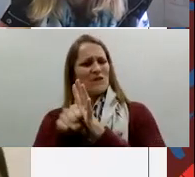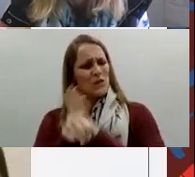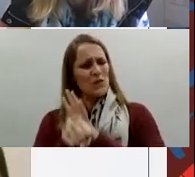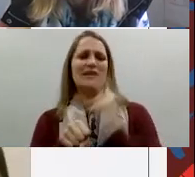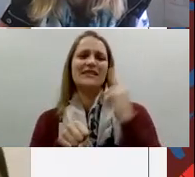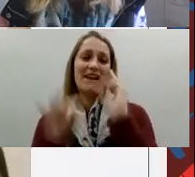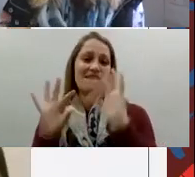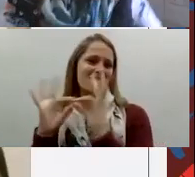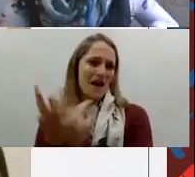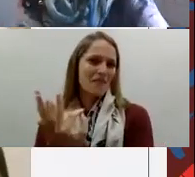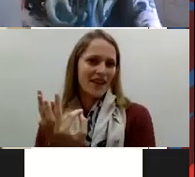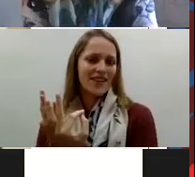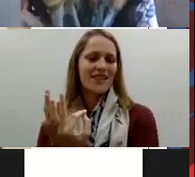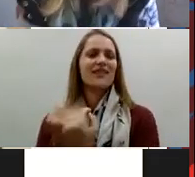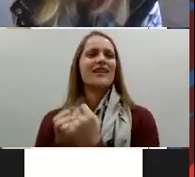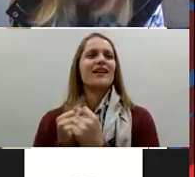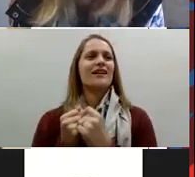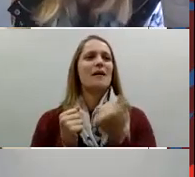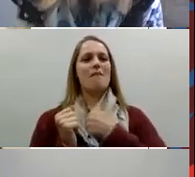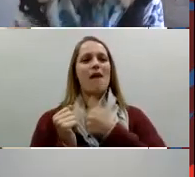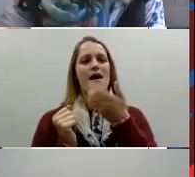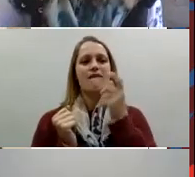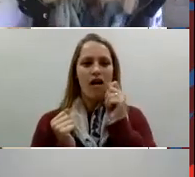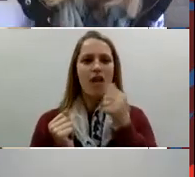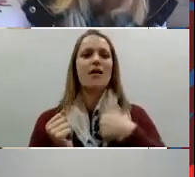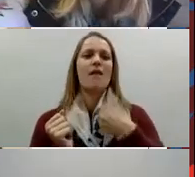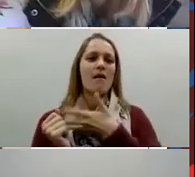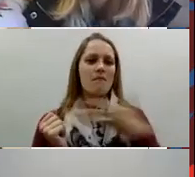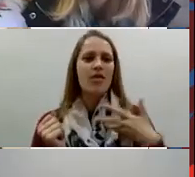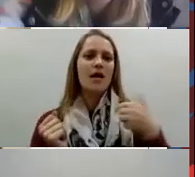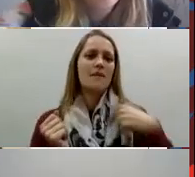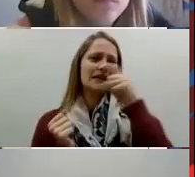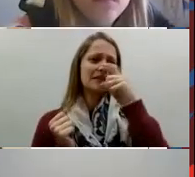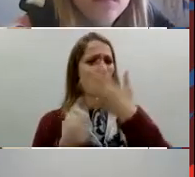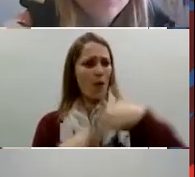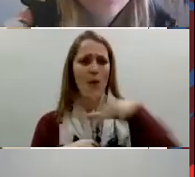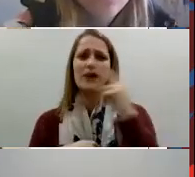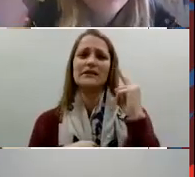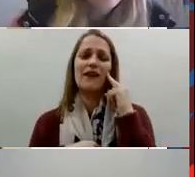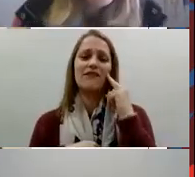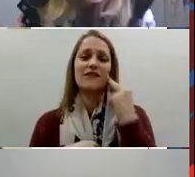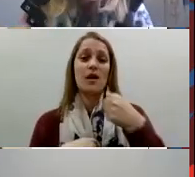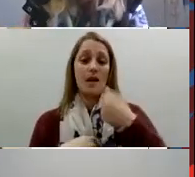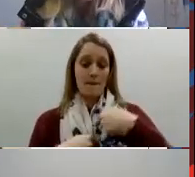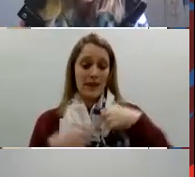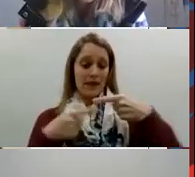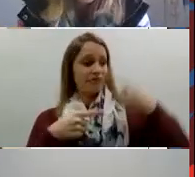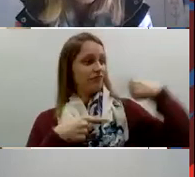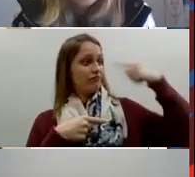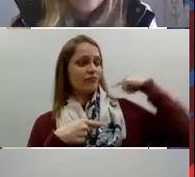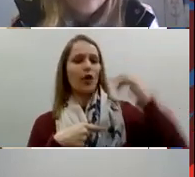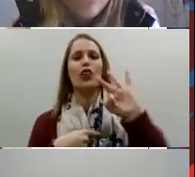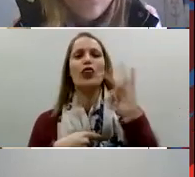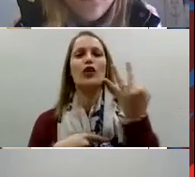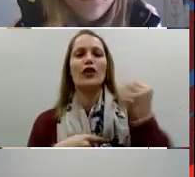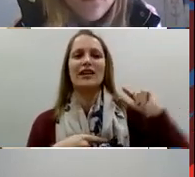so at my home all my family are deaf my father my mother and my sister we